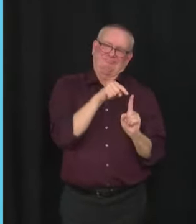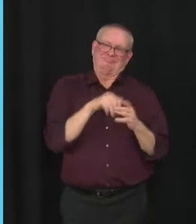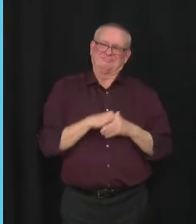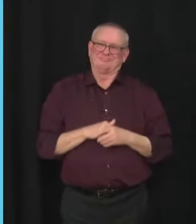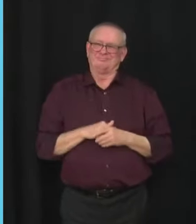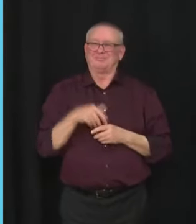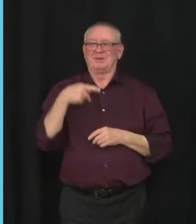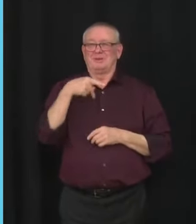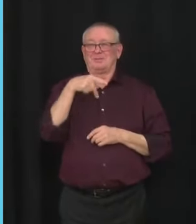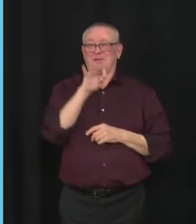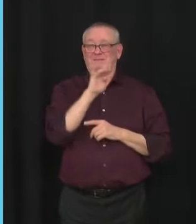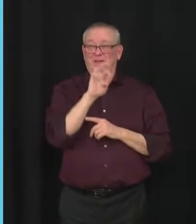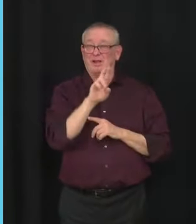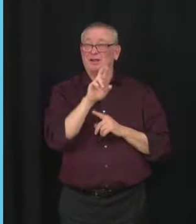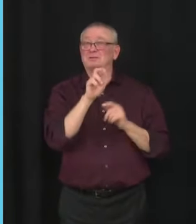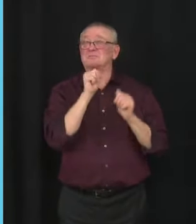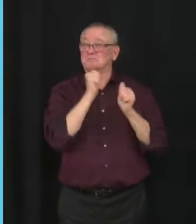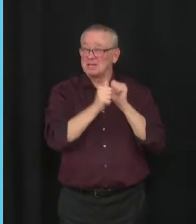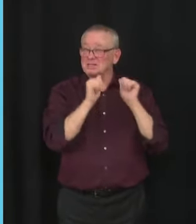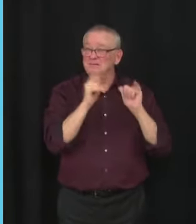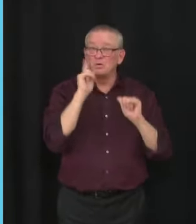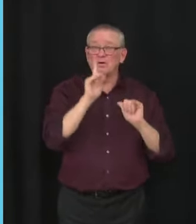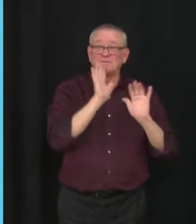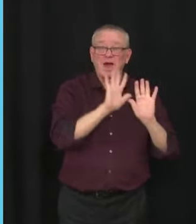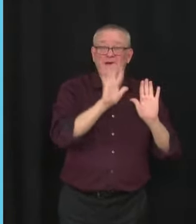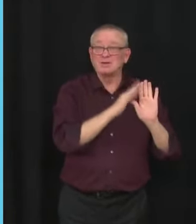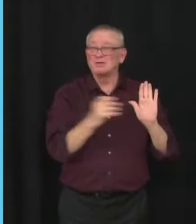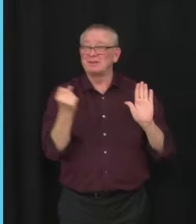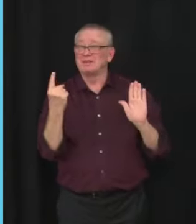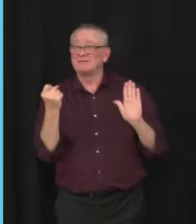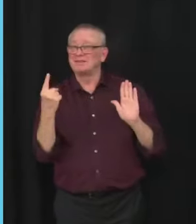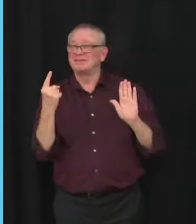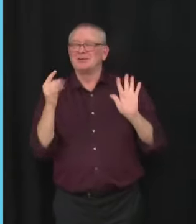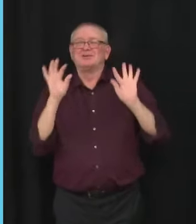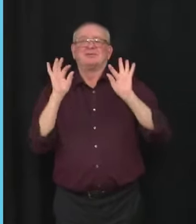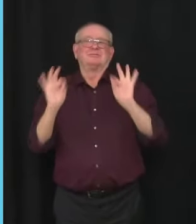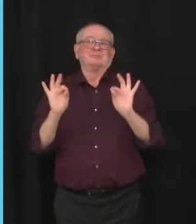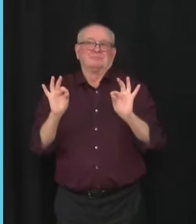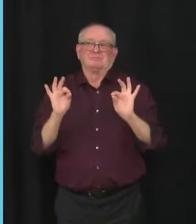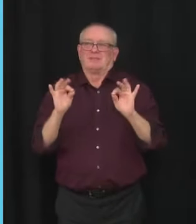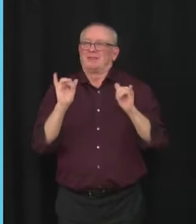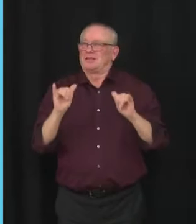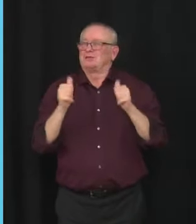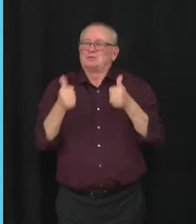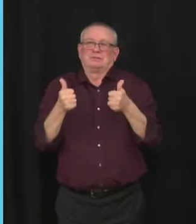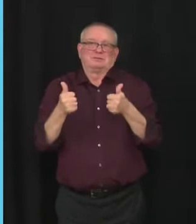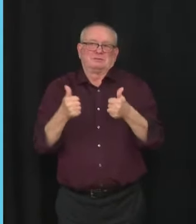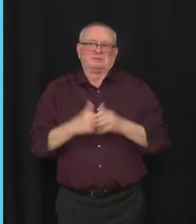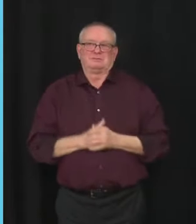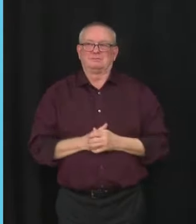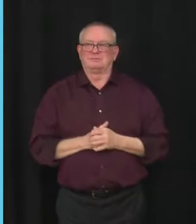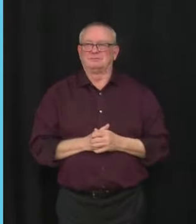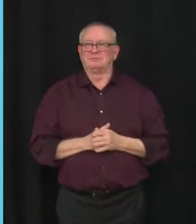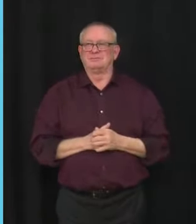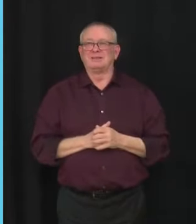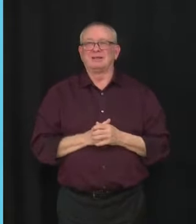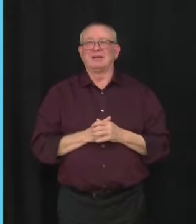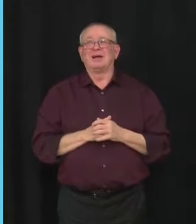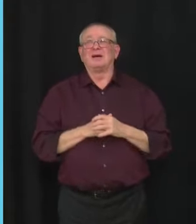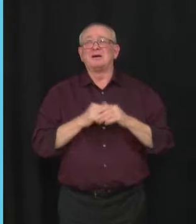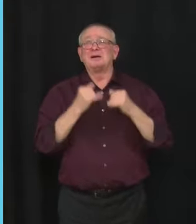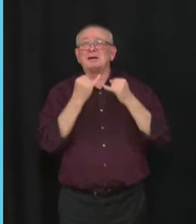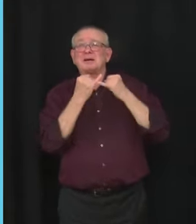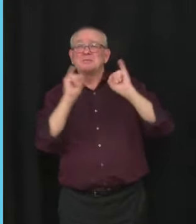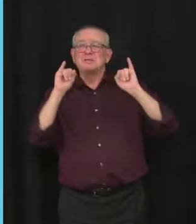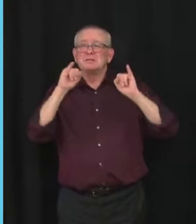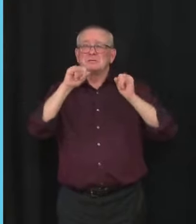to 11 even more important. After a thorough and independent scientific review of the evidence, as you know, Health Canada